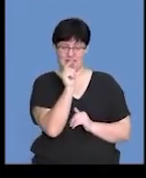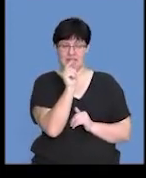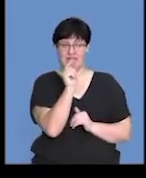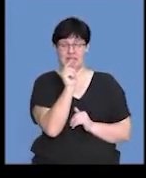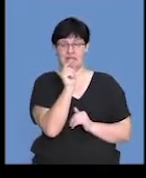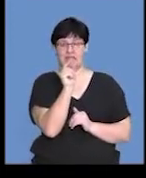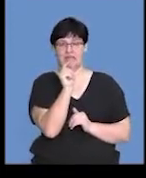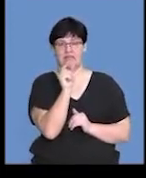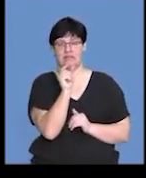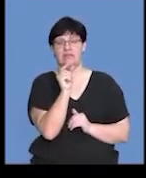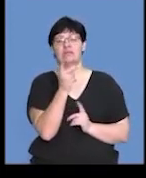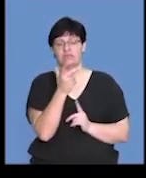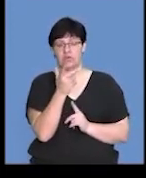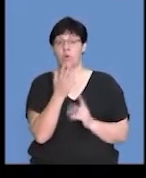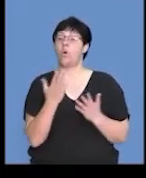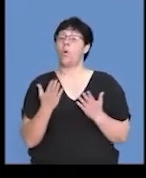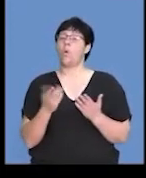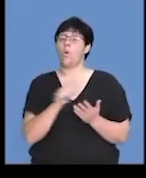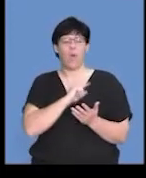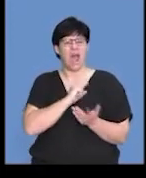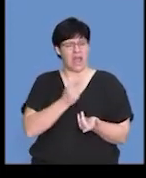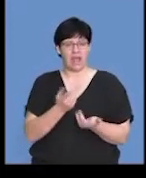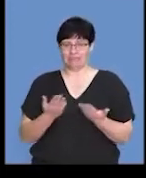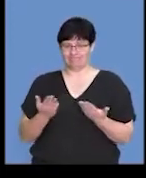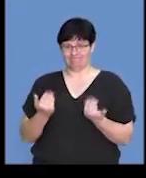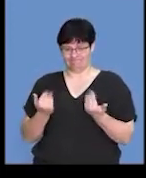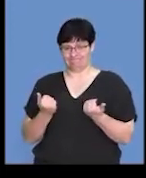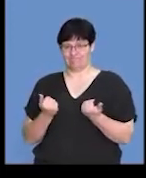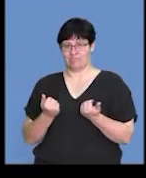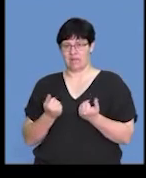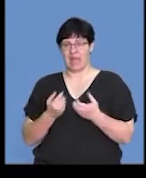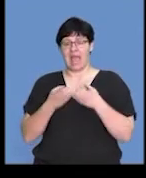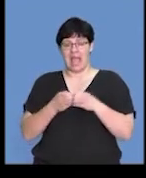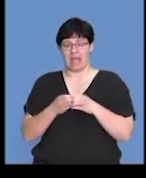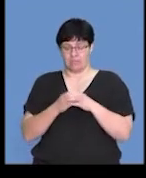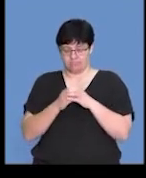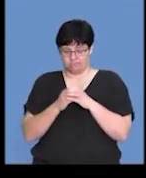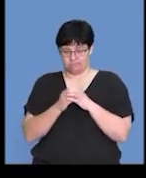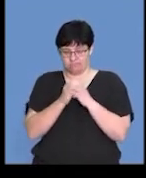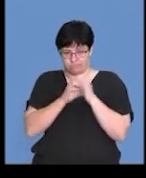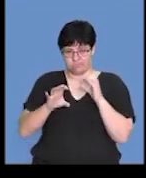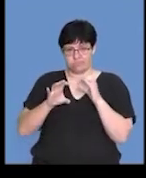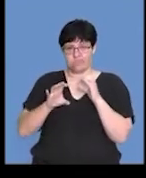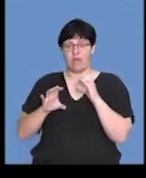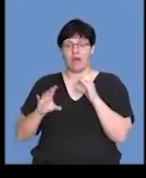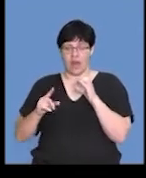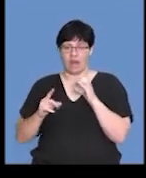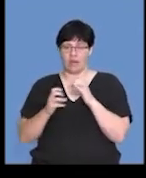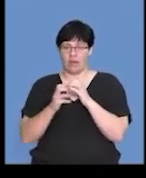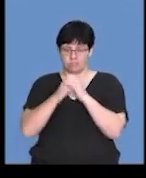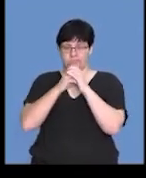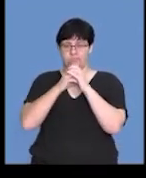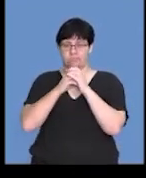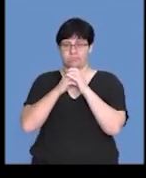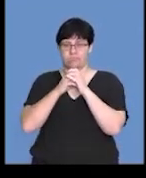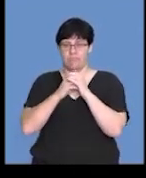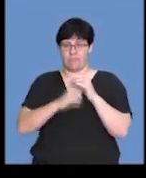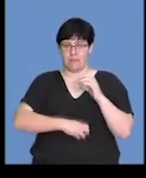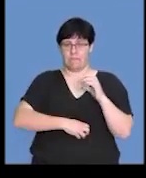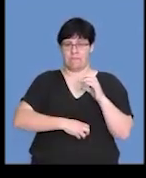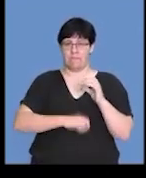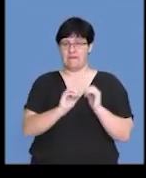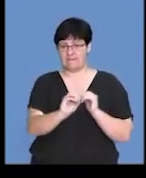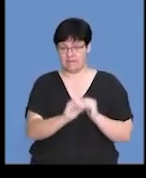thick. And that is in anticipation of probably an egg that is released, being fertilized, and implanted.